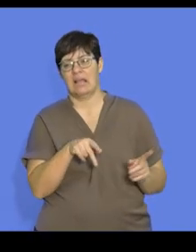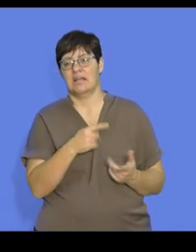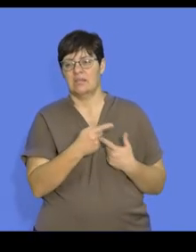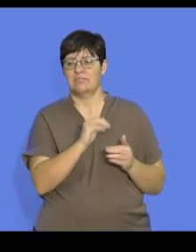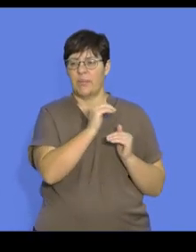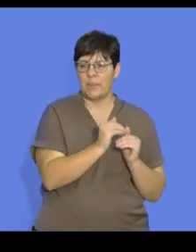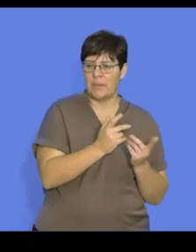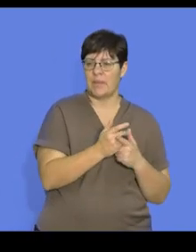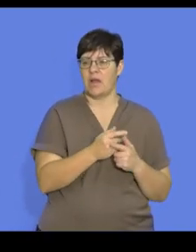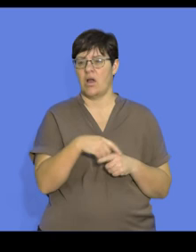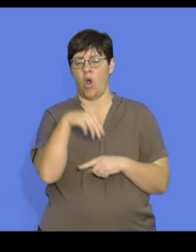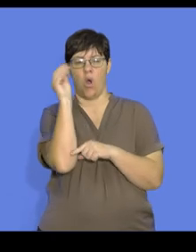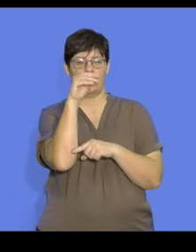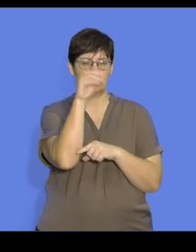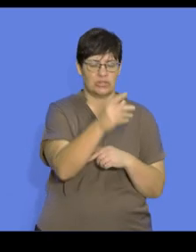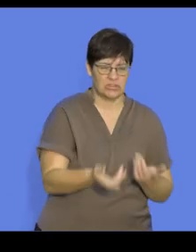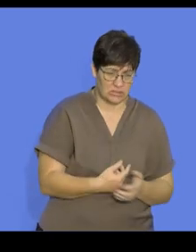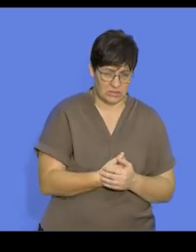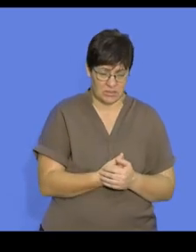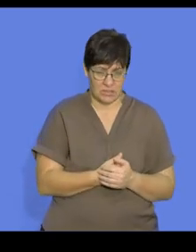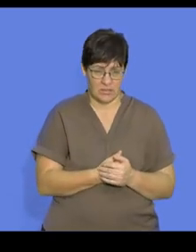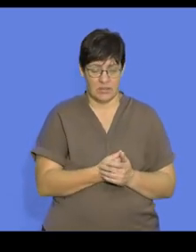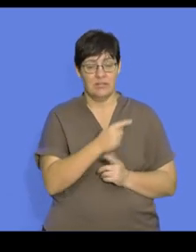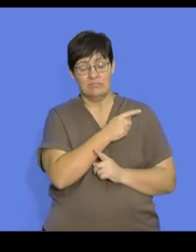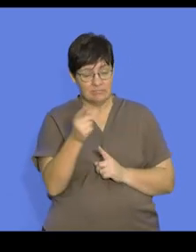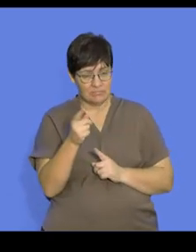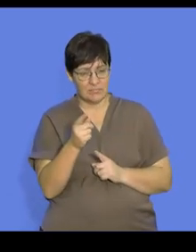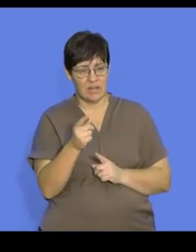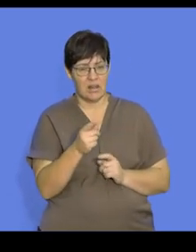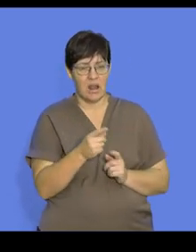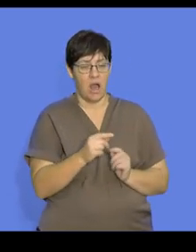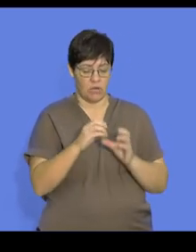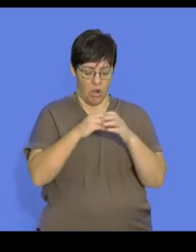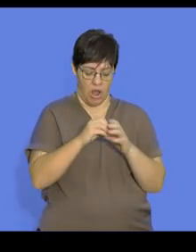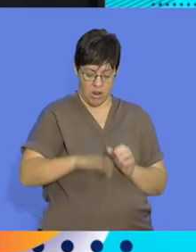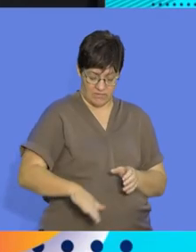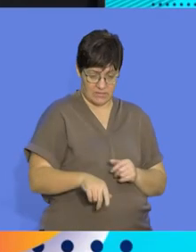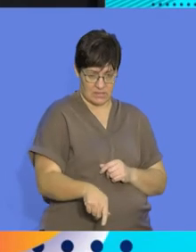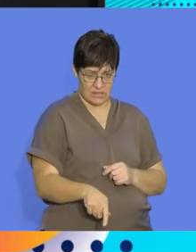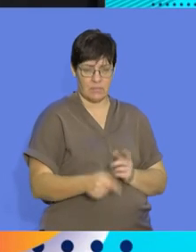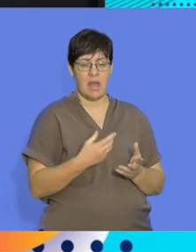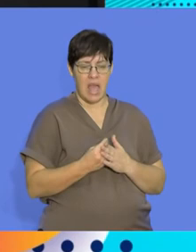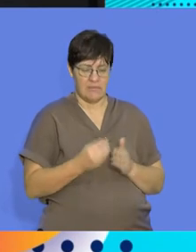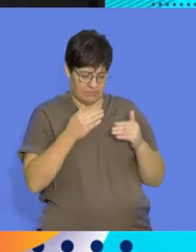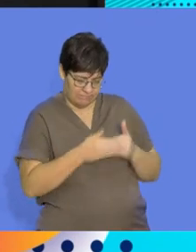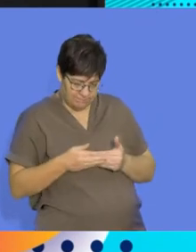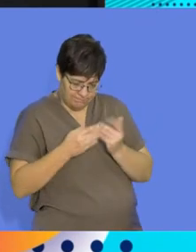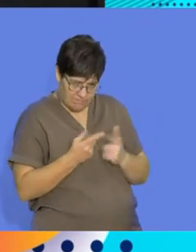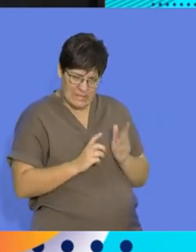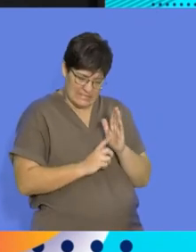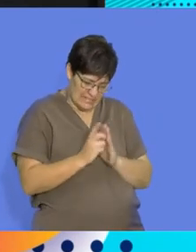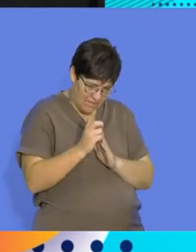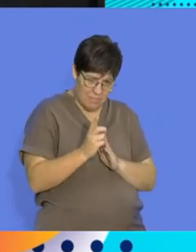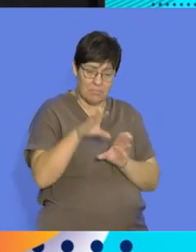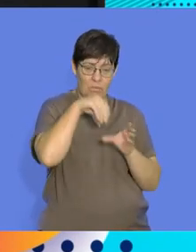and your ostriches. So you'll find that often birds that lay eggs terrestrially on the ground have an extensive period of the egg